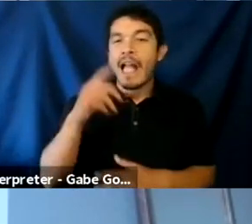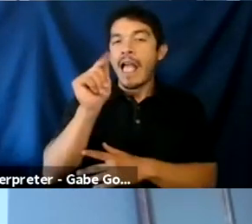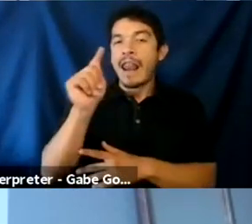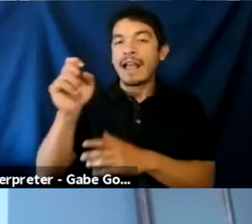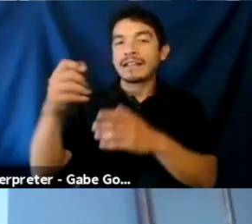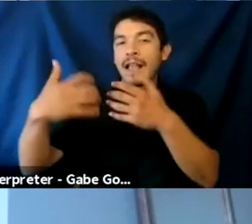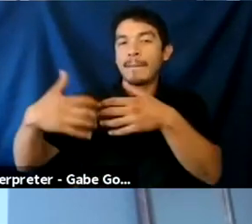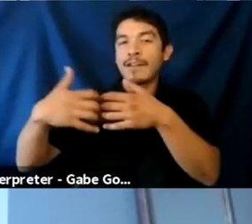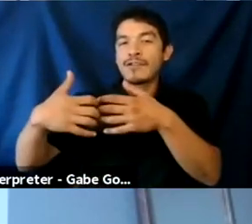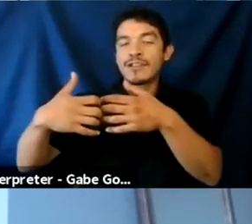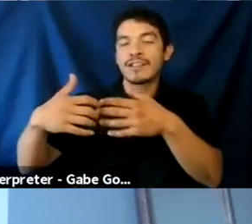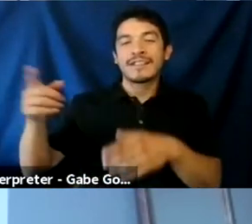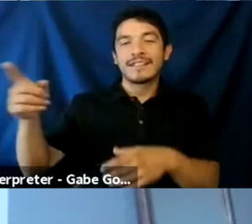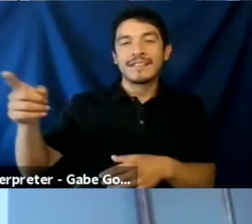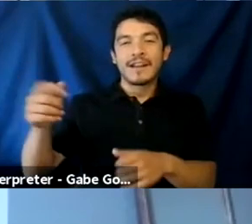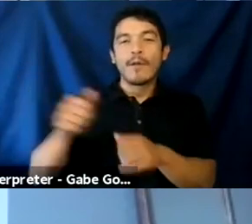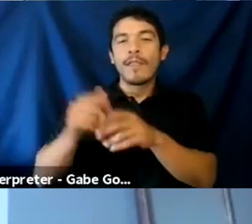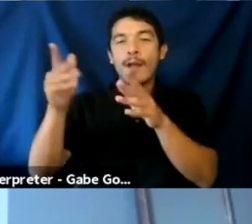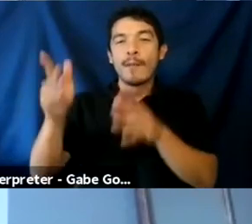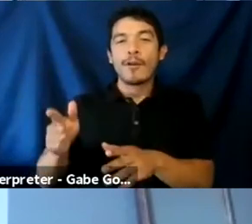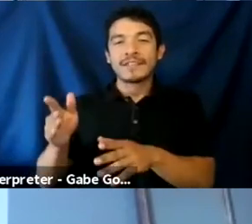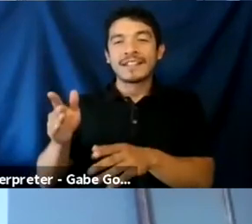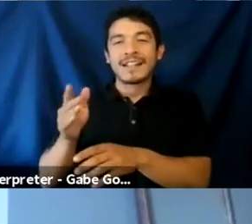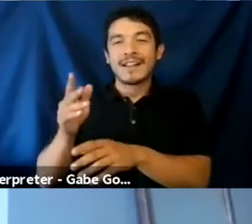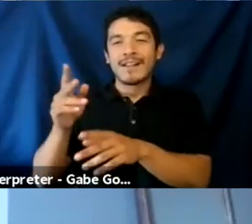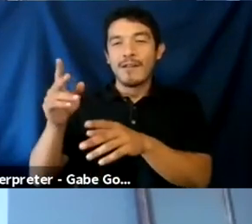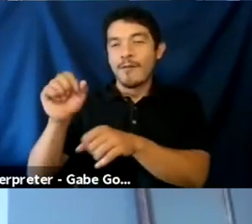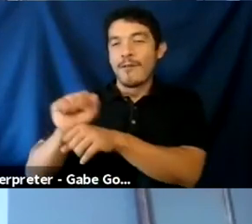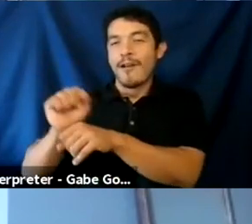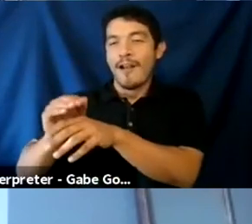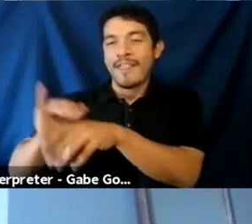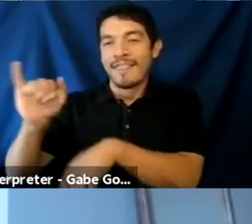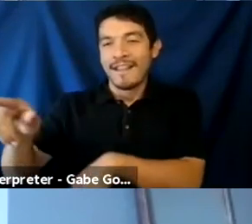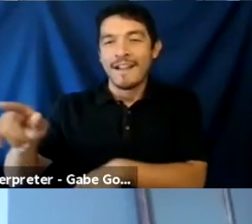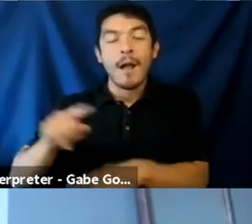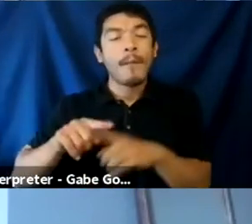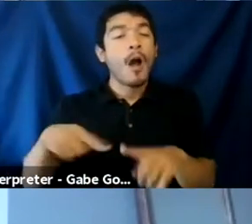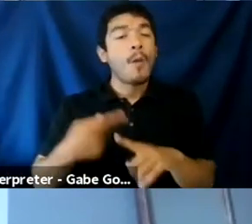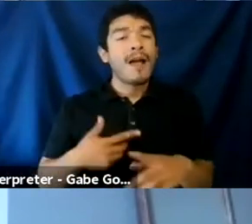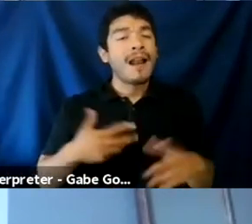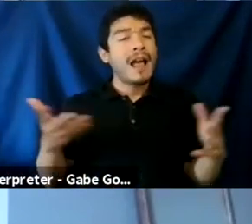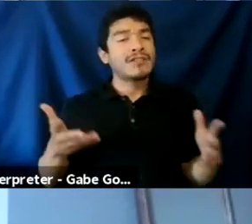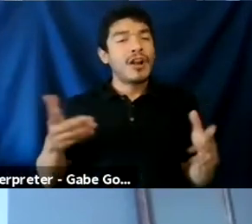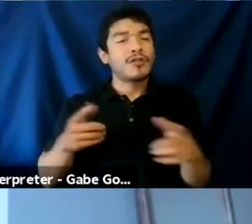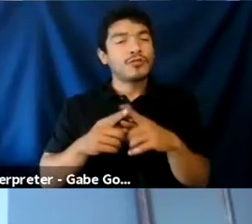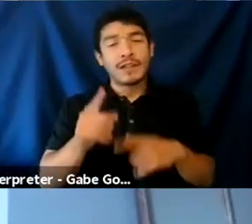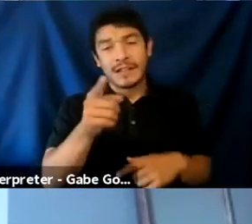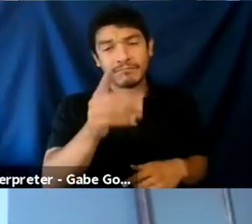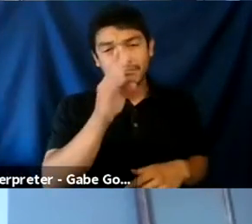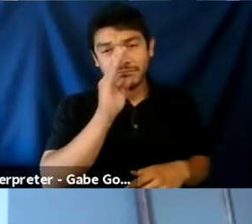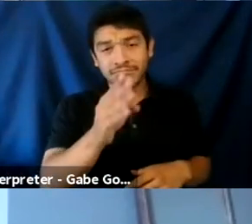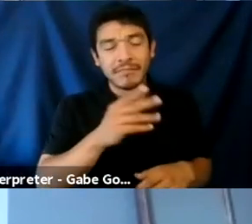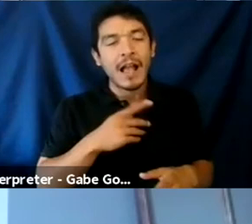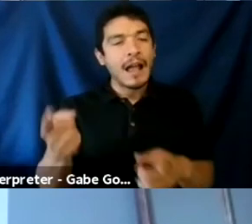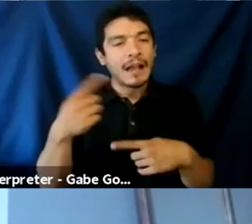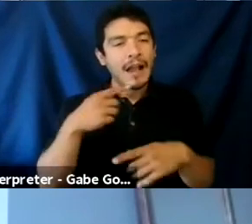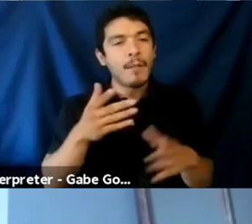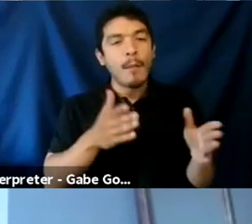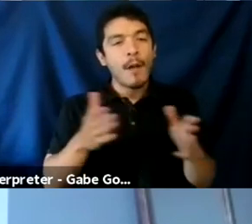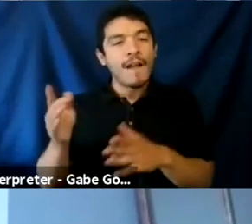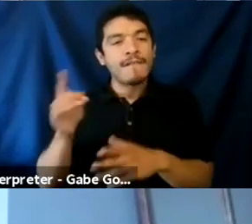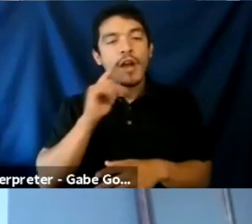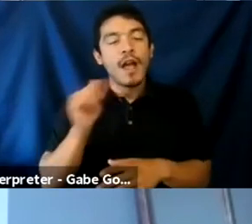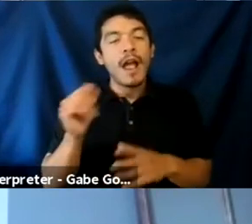attendant staffing it and other perks. But, um, when I talked to Emmett, you know, I was like, I came explicitly prepared for a conversation about